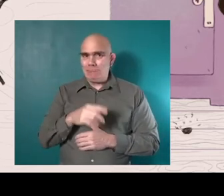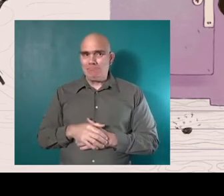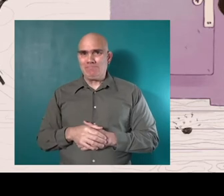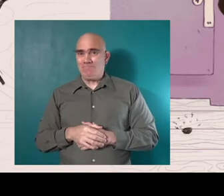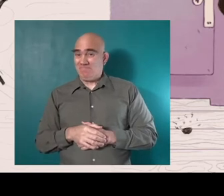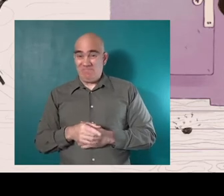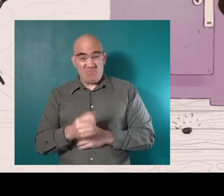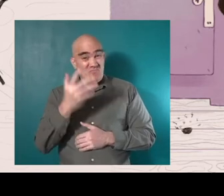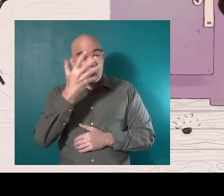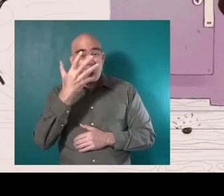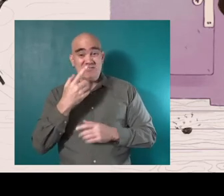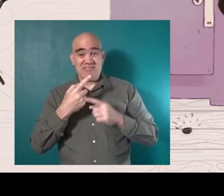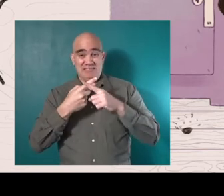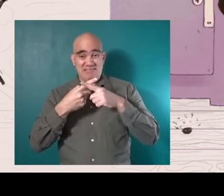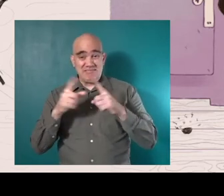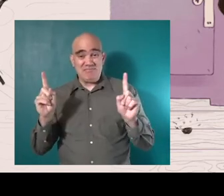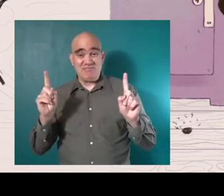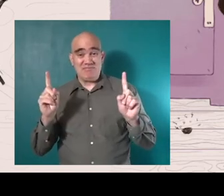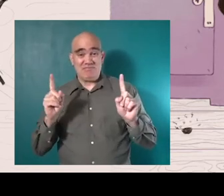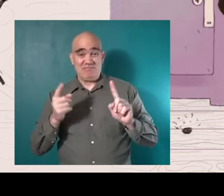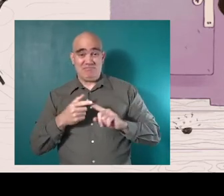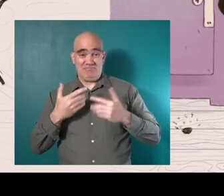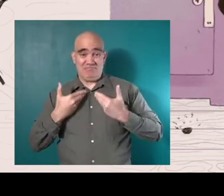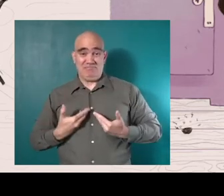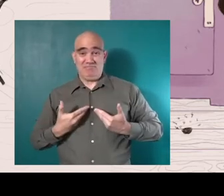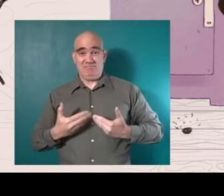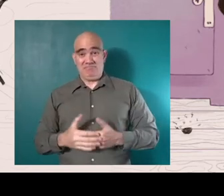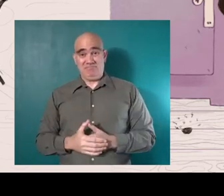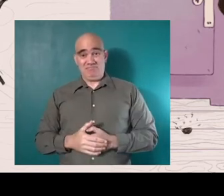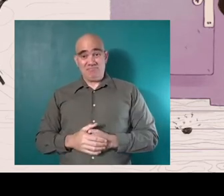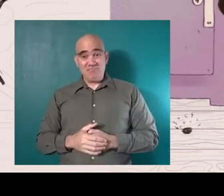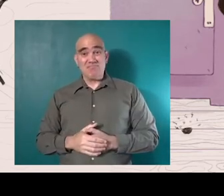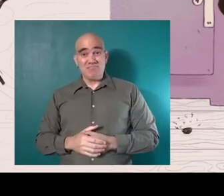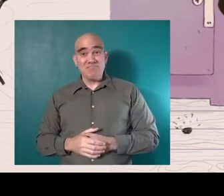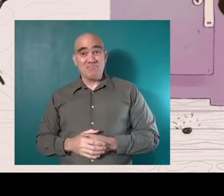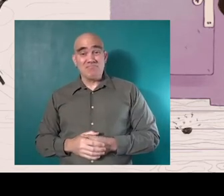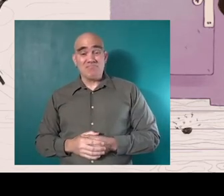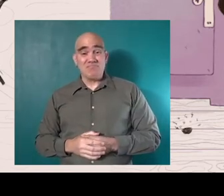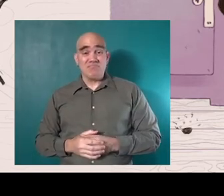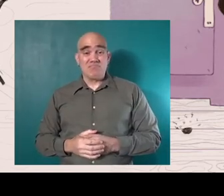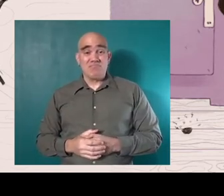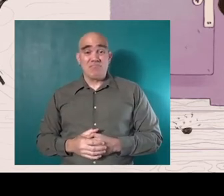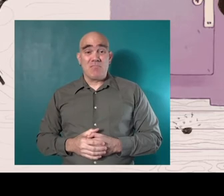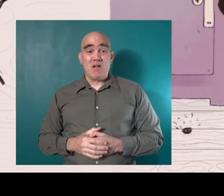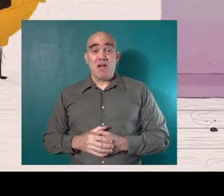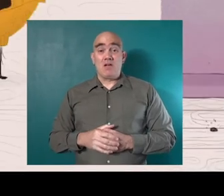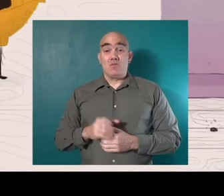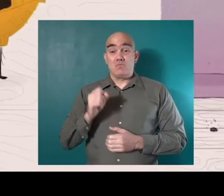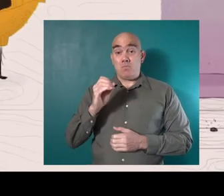Well, I'm not sure. You look different than me.